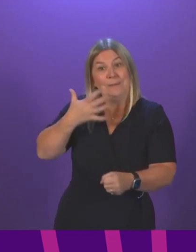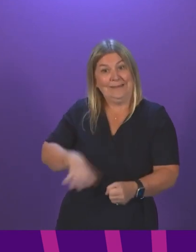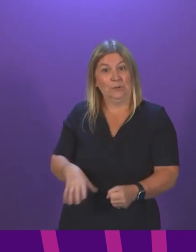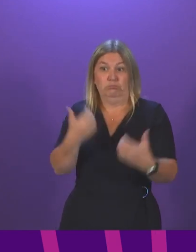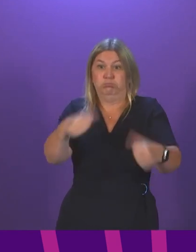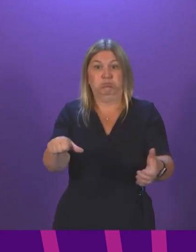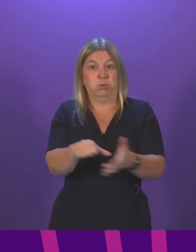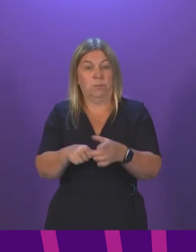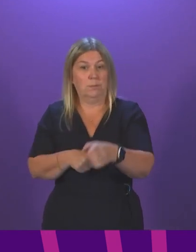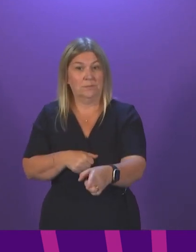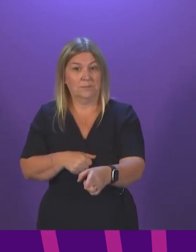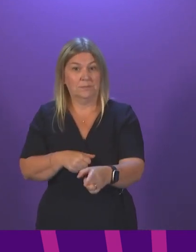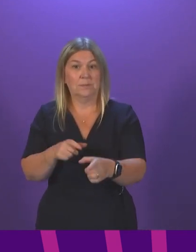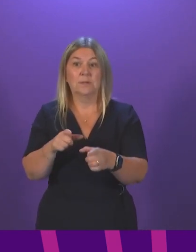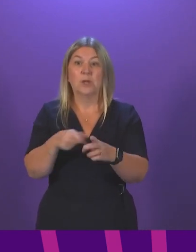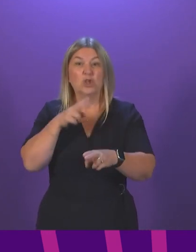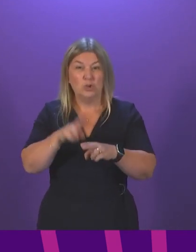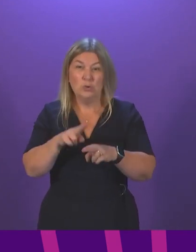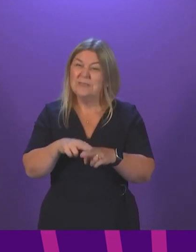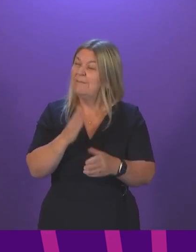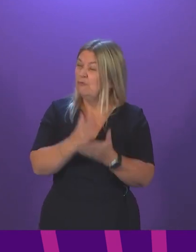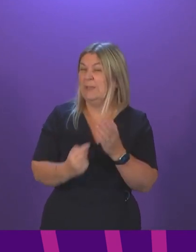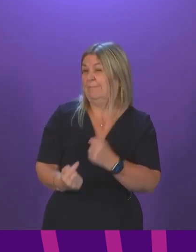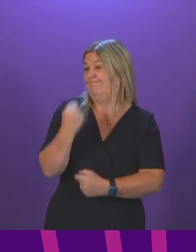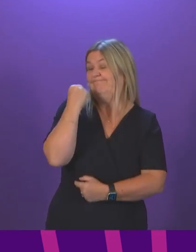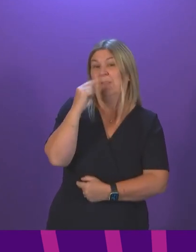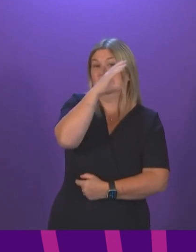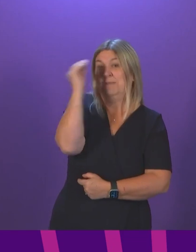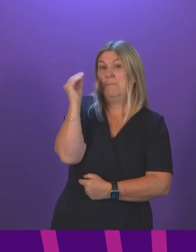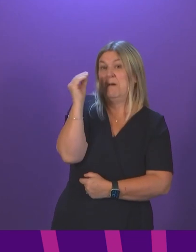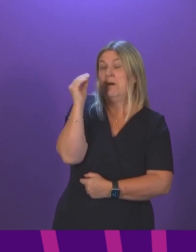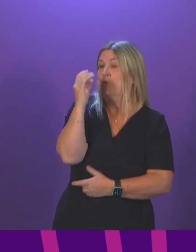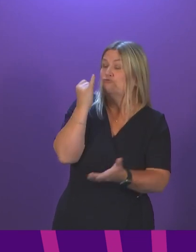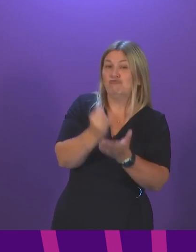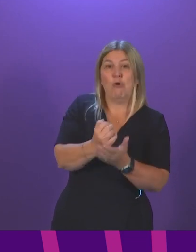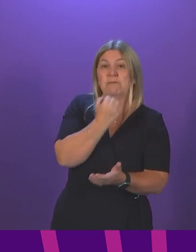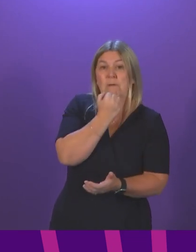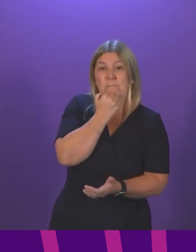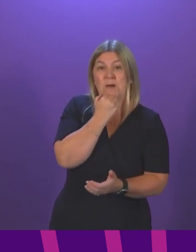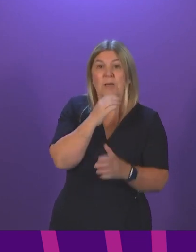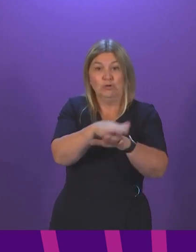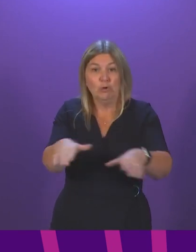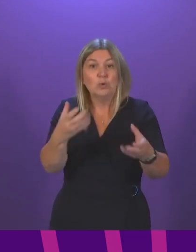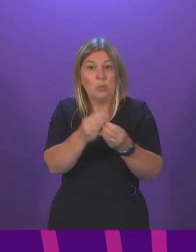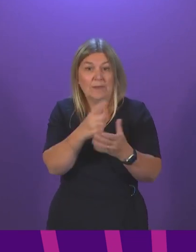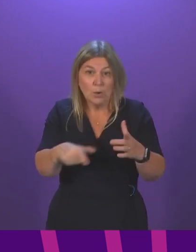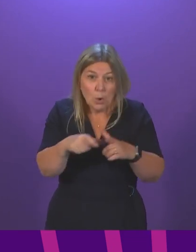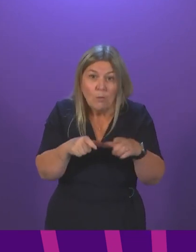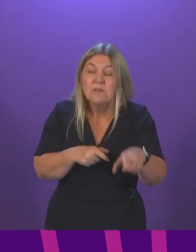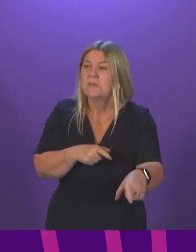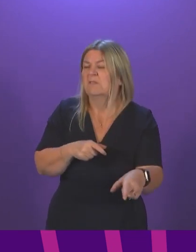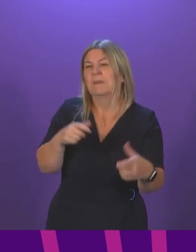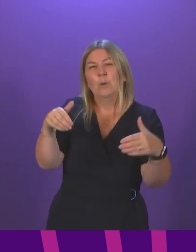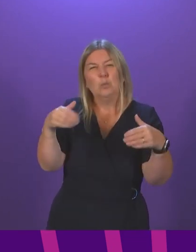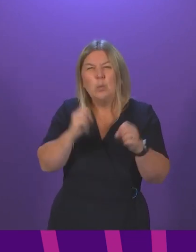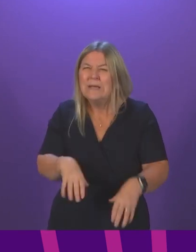This summer he used misleading figures about children with Covid. He wasted months on a flimsy NHS recovery plan that isn't